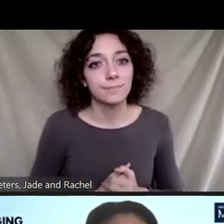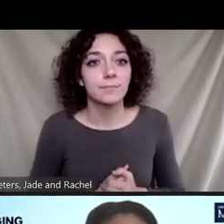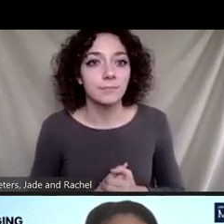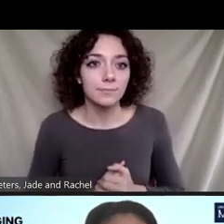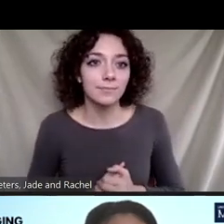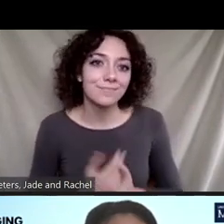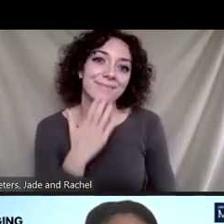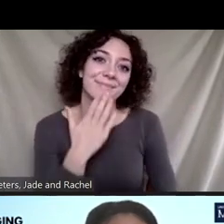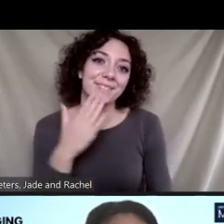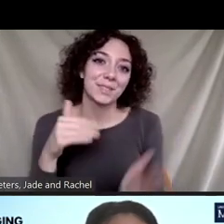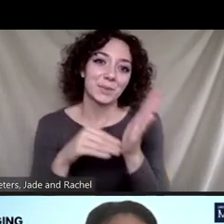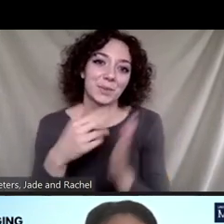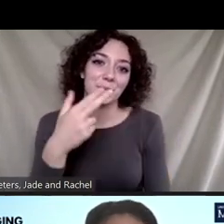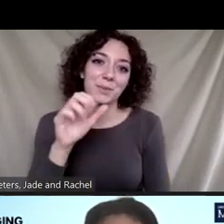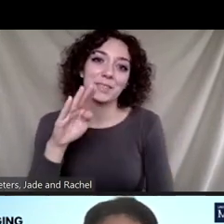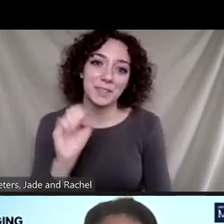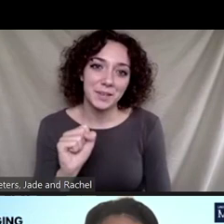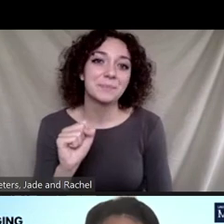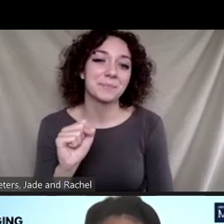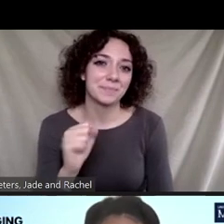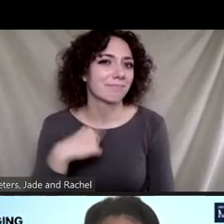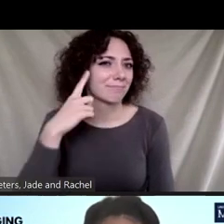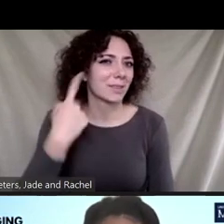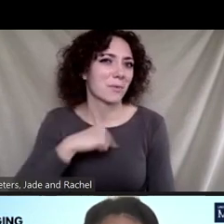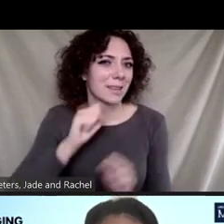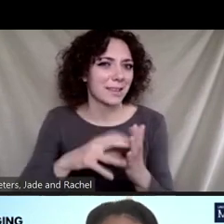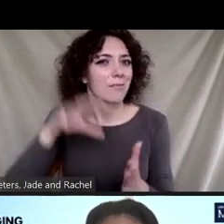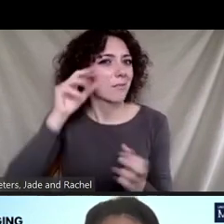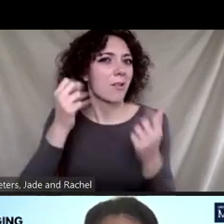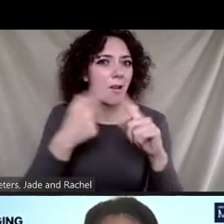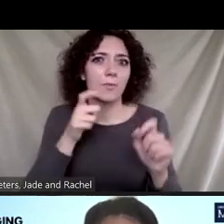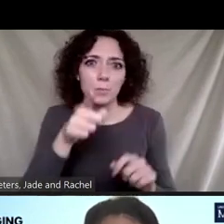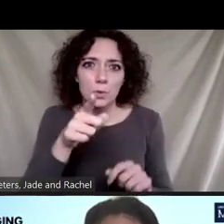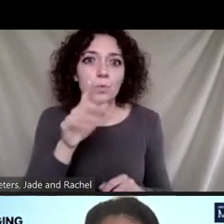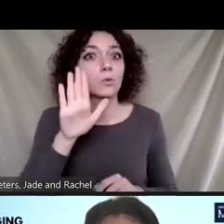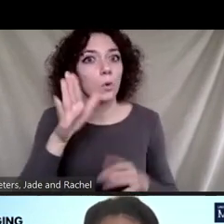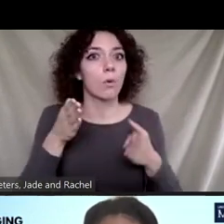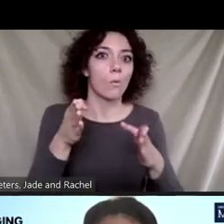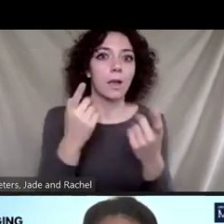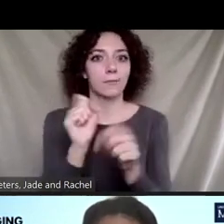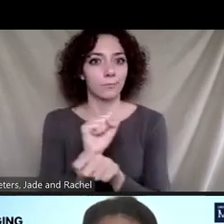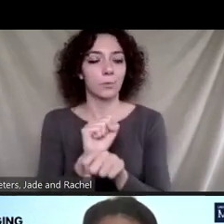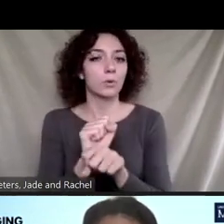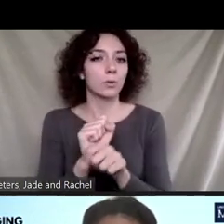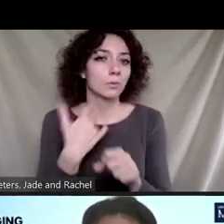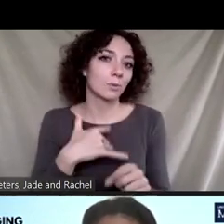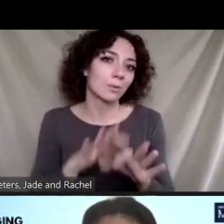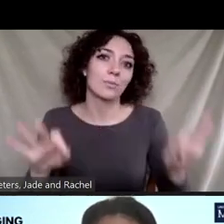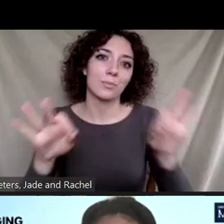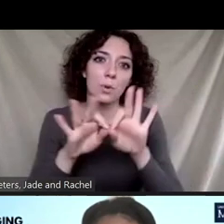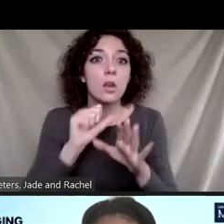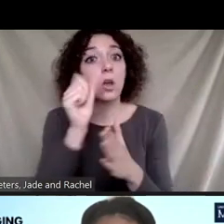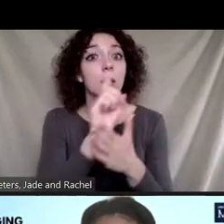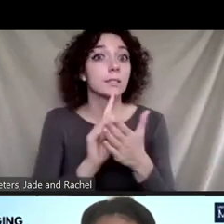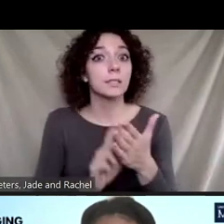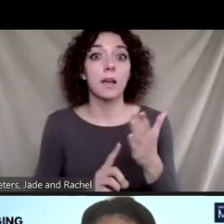Thank you, Dr. Hobbs. And I think we can learn a lot from you and your methods. Definitely important to not design technologies in a vacuum